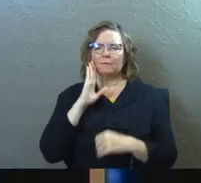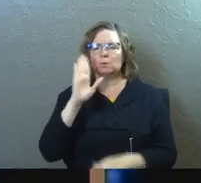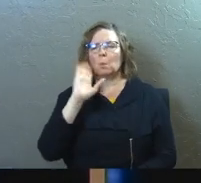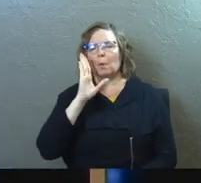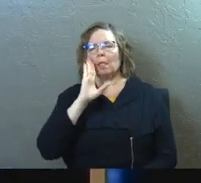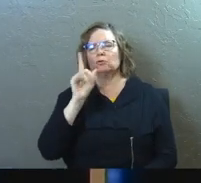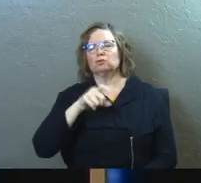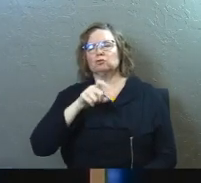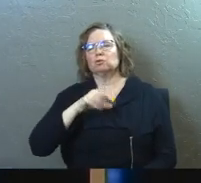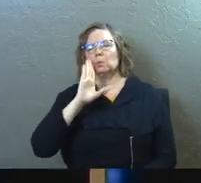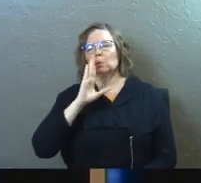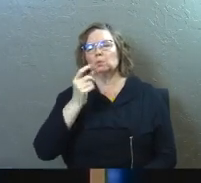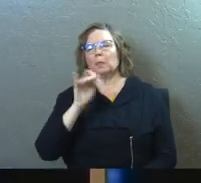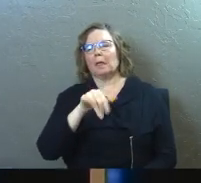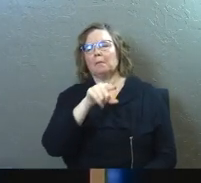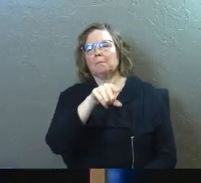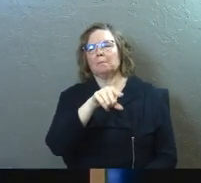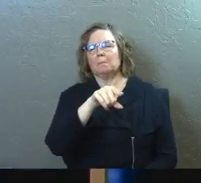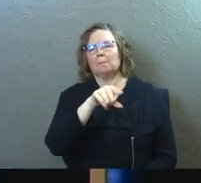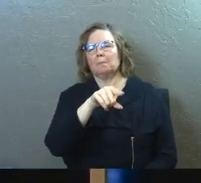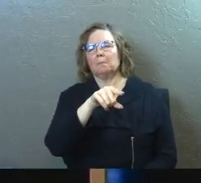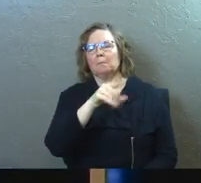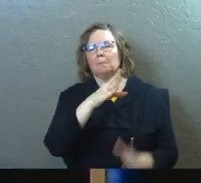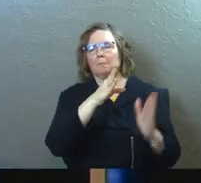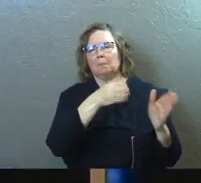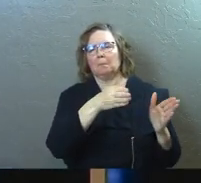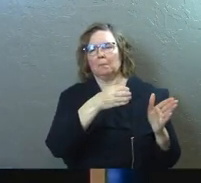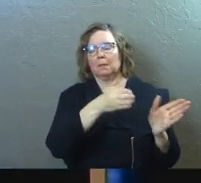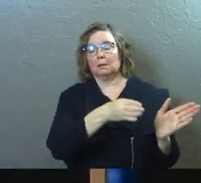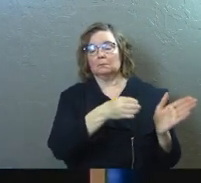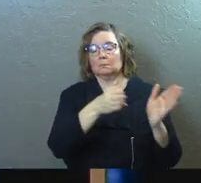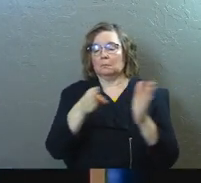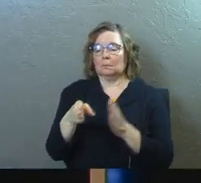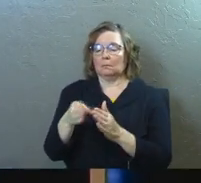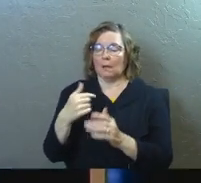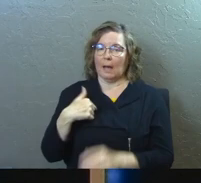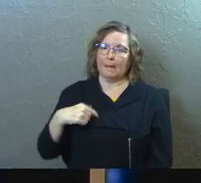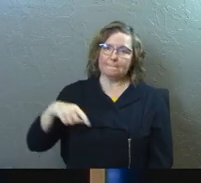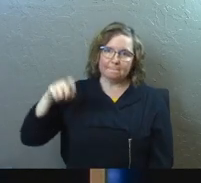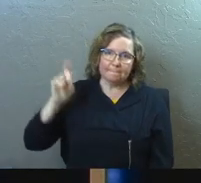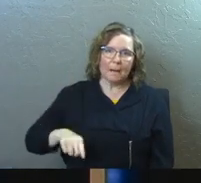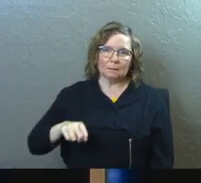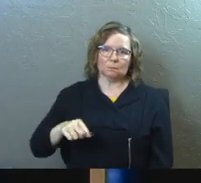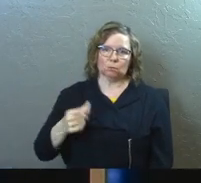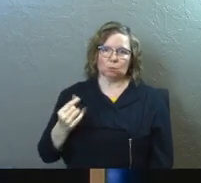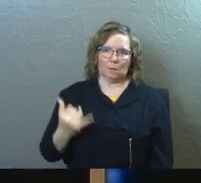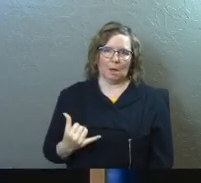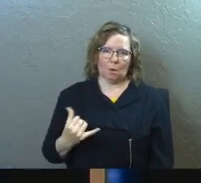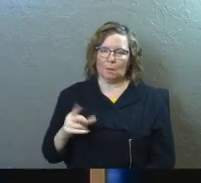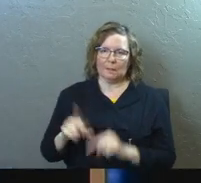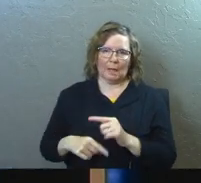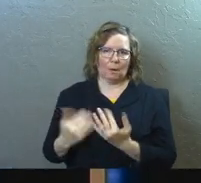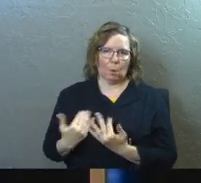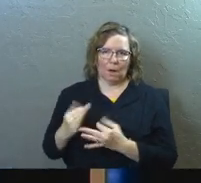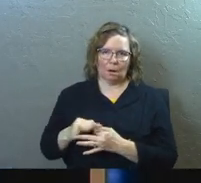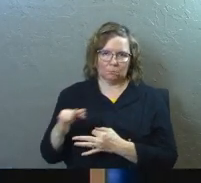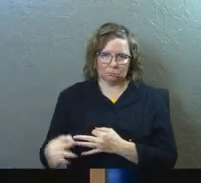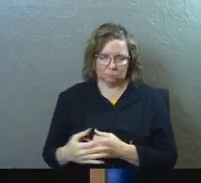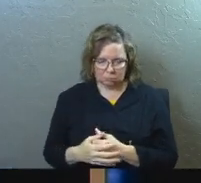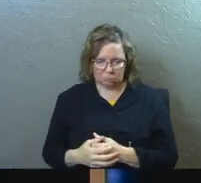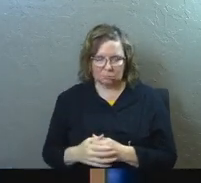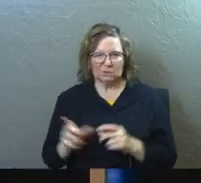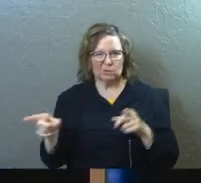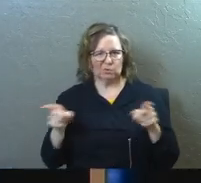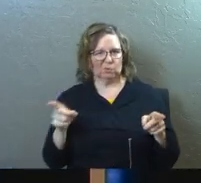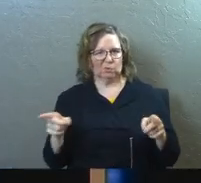do this. And then we have the must gear. Do you know what talking about? So I heard an old